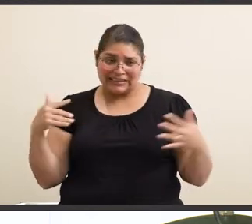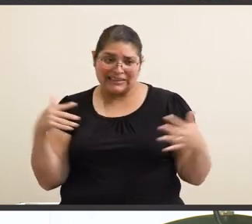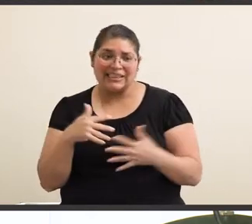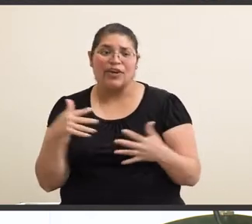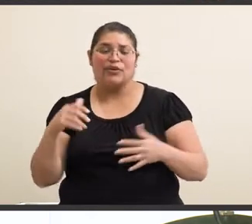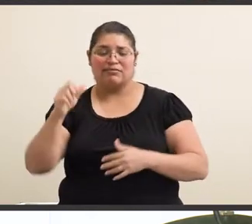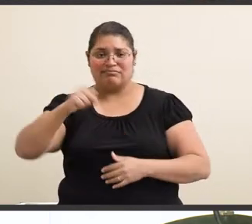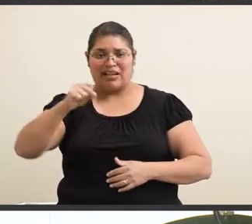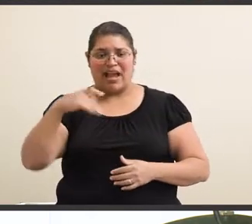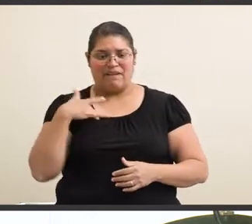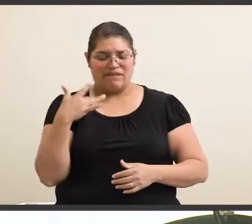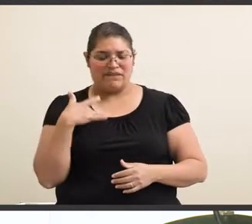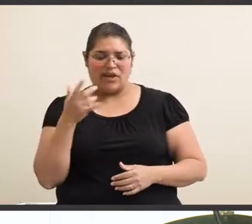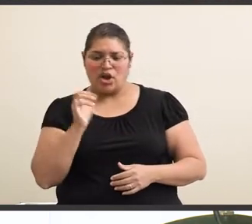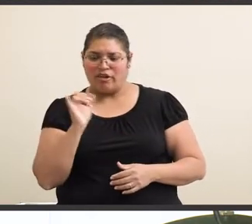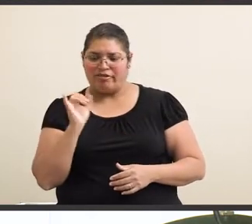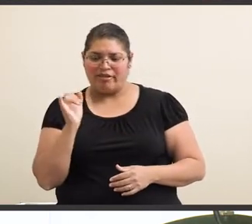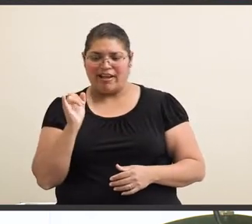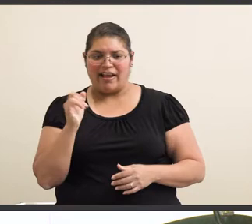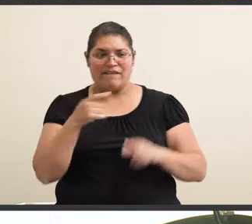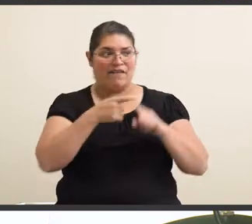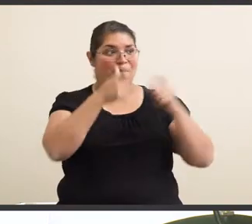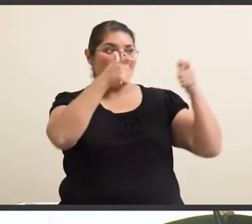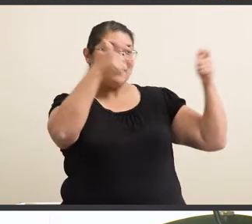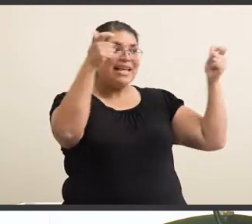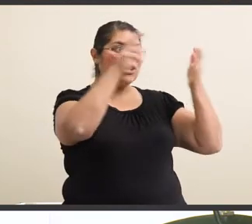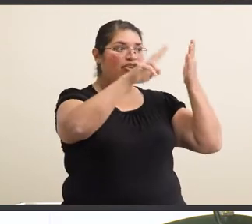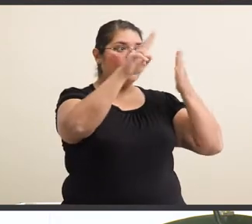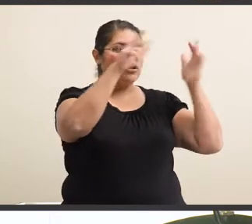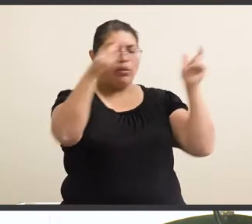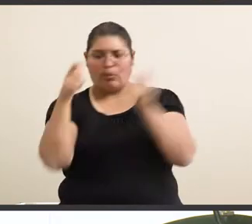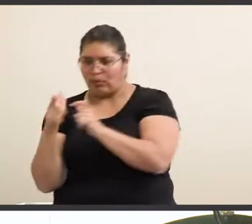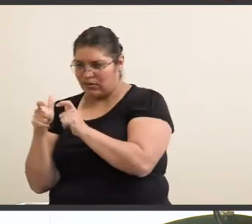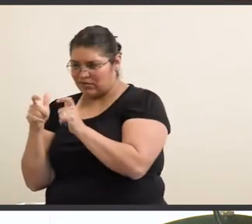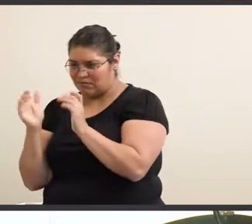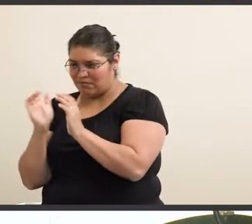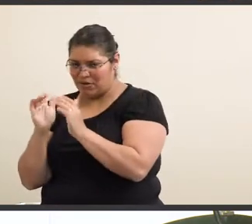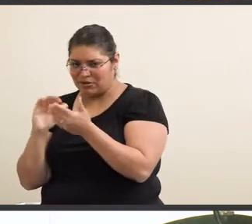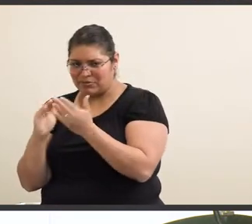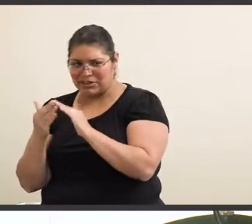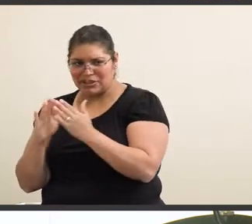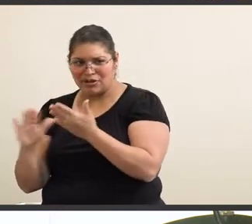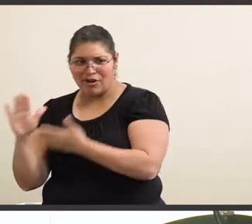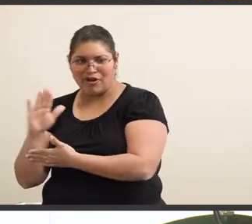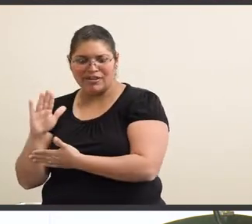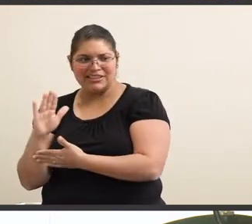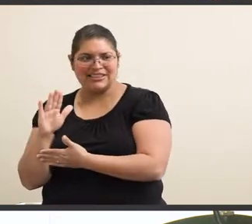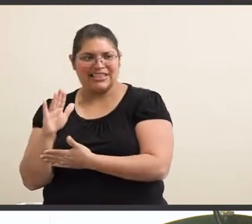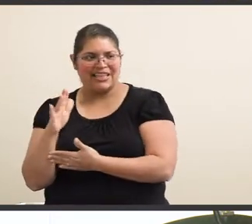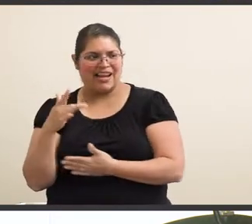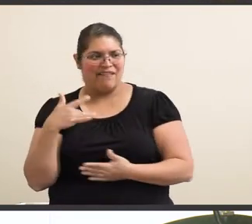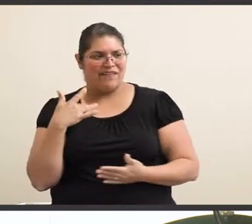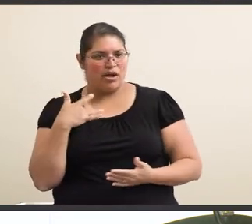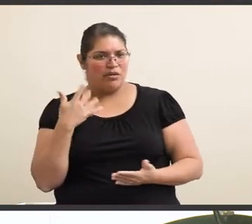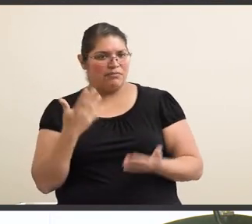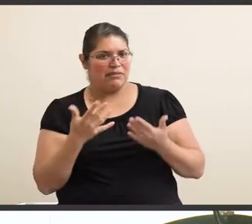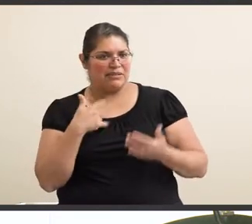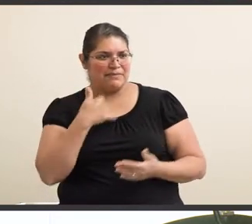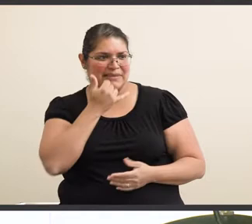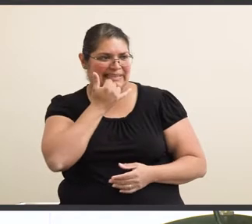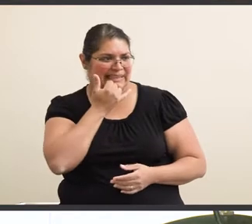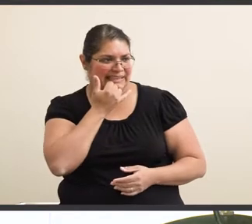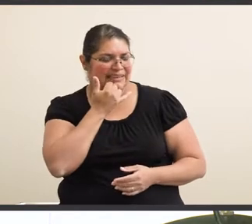to do that. I felt like I was going from a big university to a small community college. And I kind of felt like, oh, I'm making a mistake.